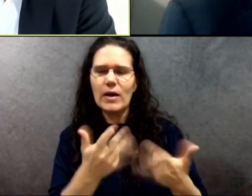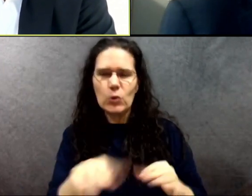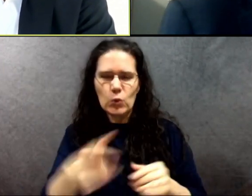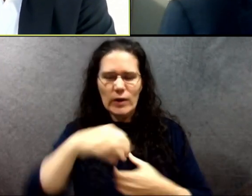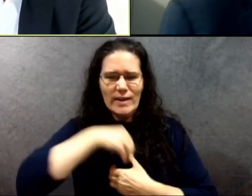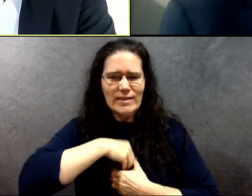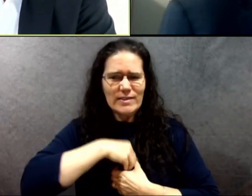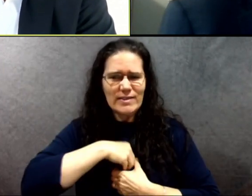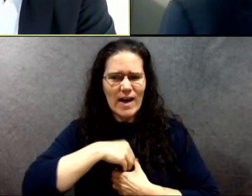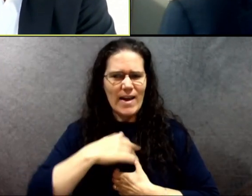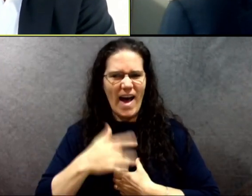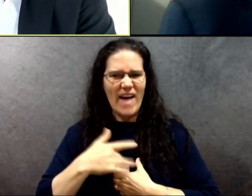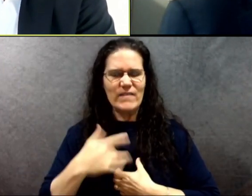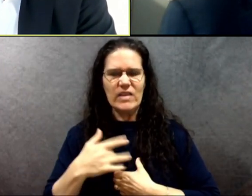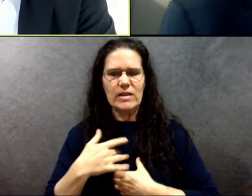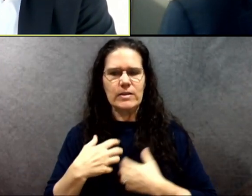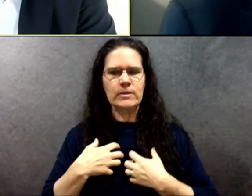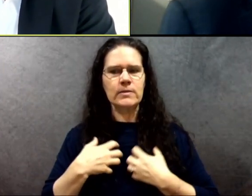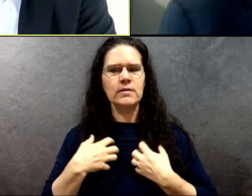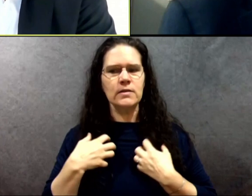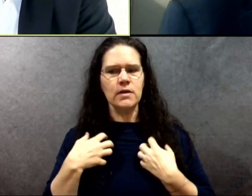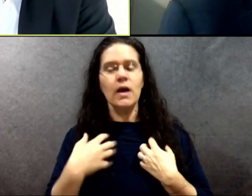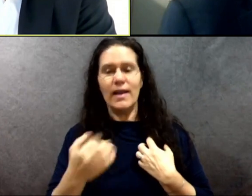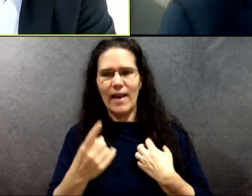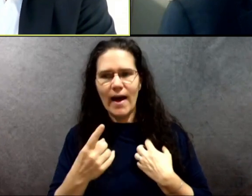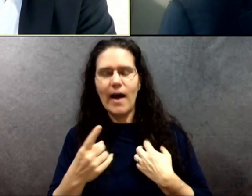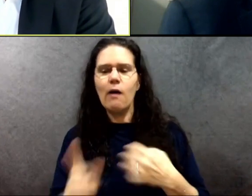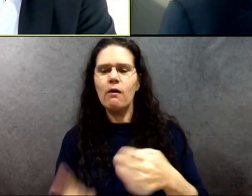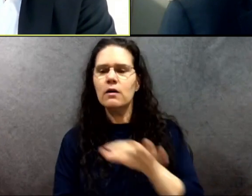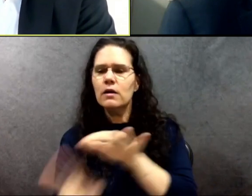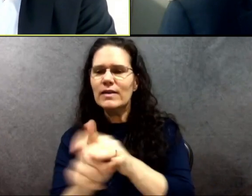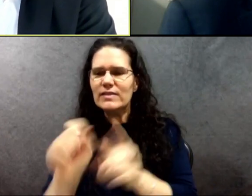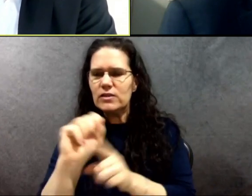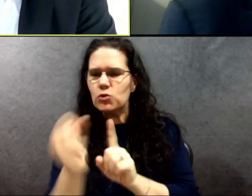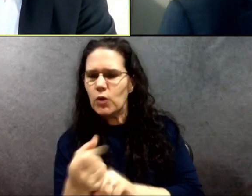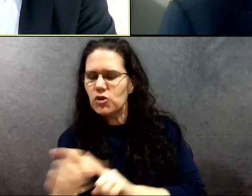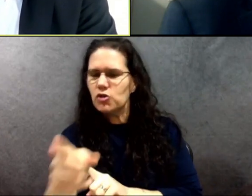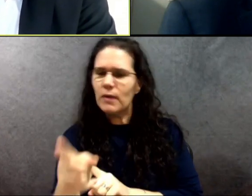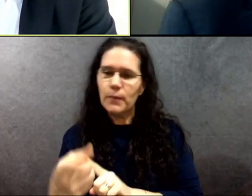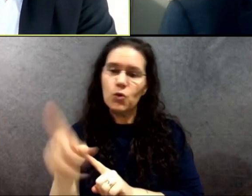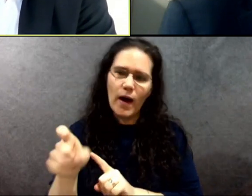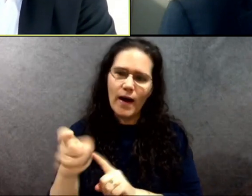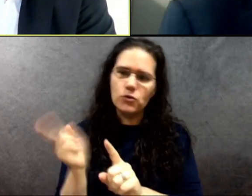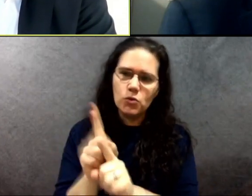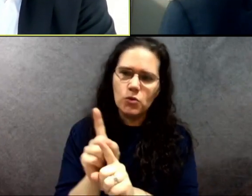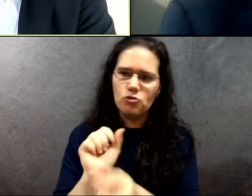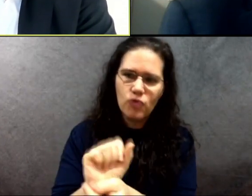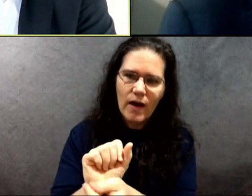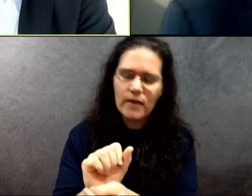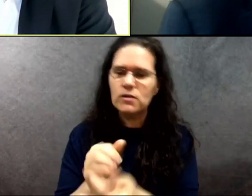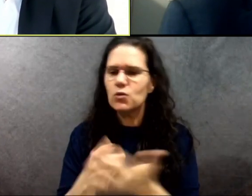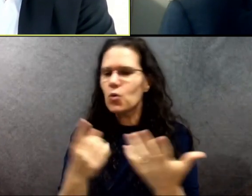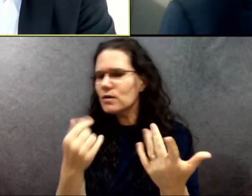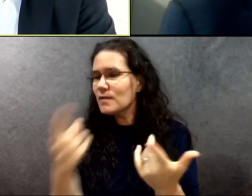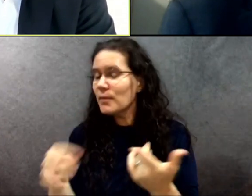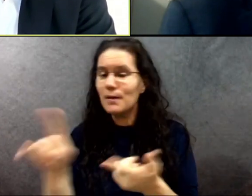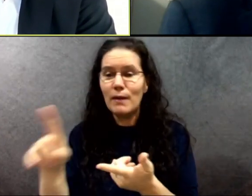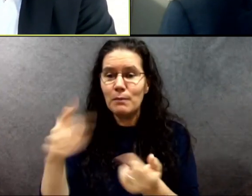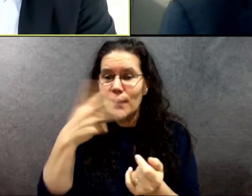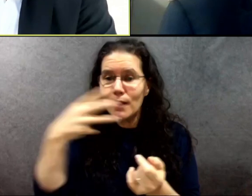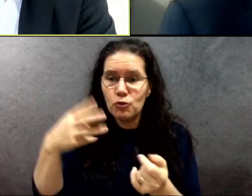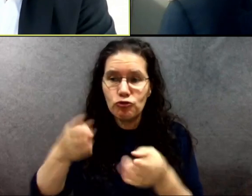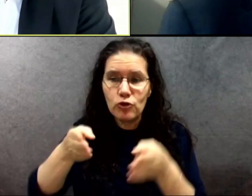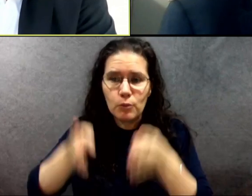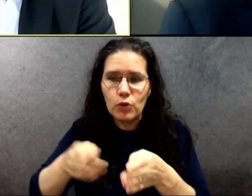out when you have to arrest someone on the street or when you're in a situation and it's an immigrant, uh, that you're dealing with